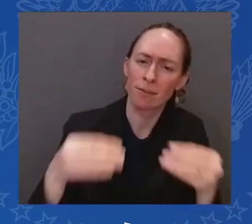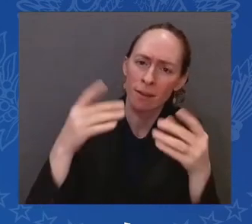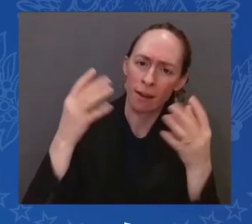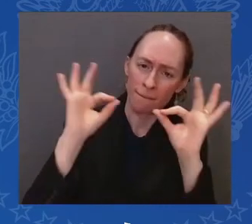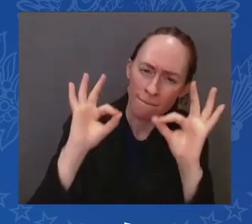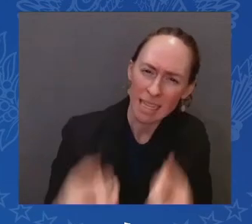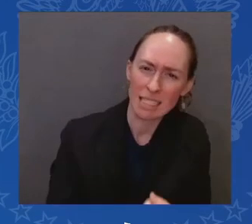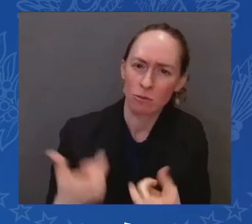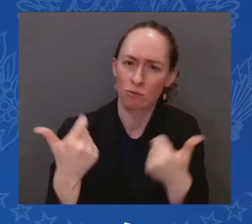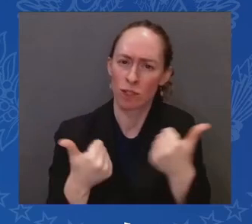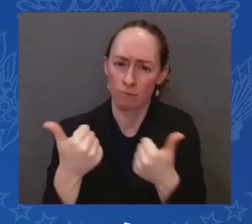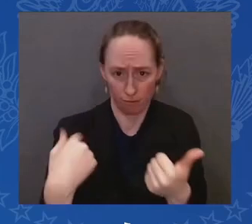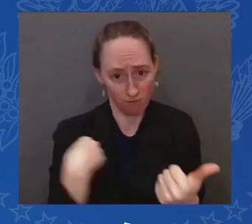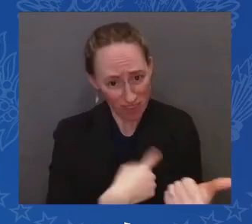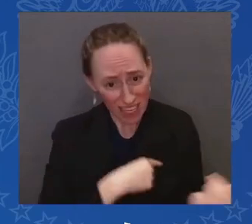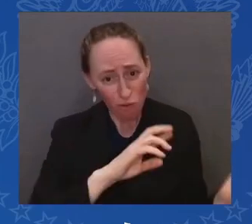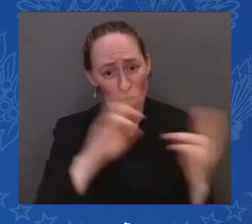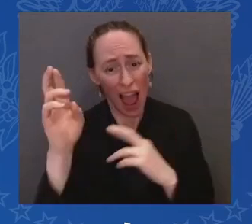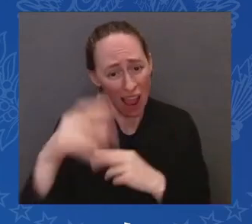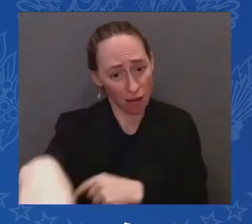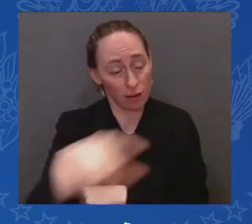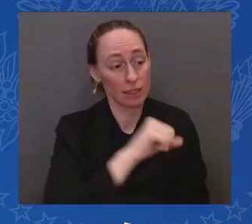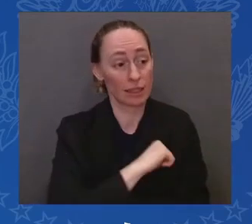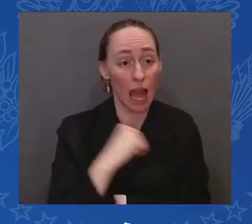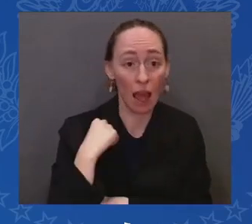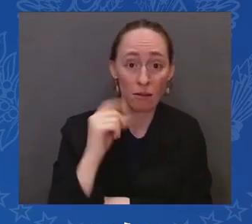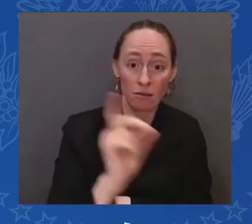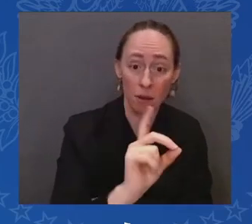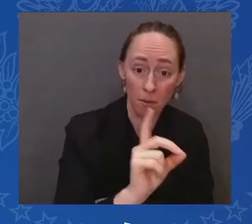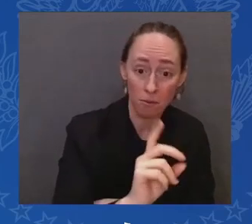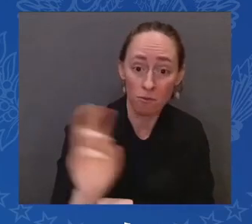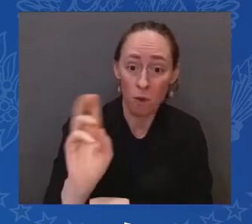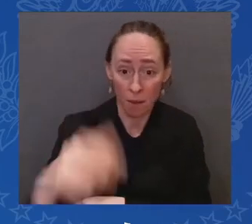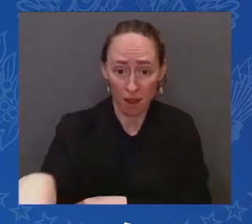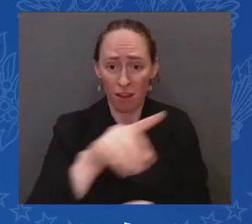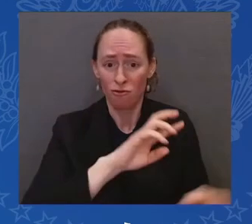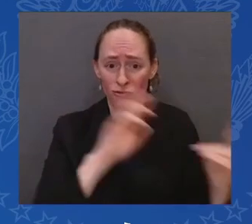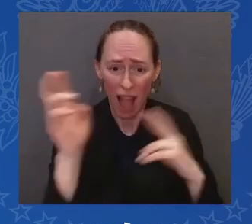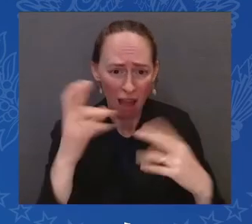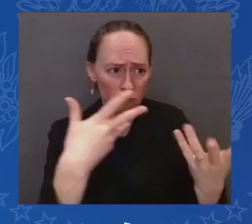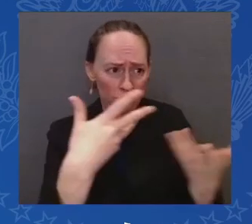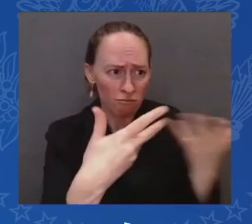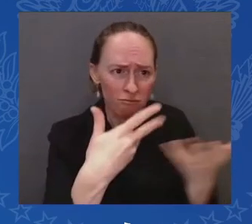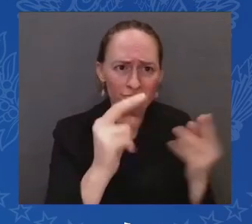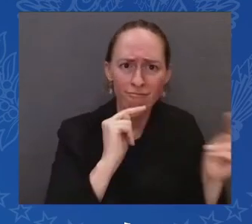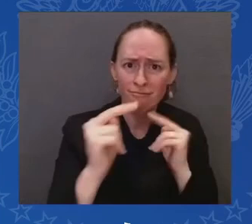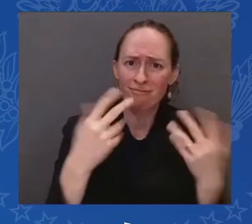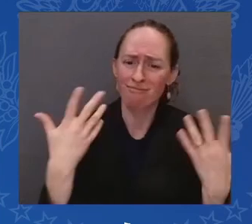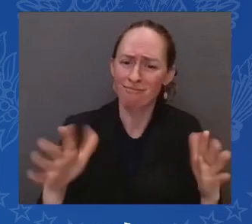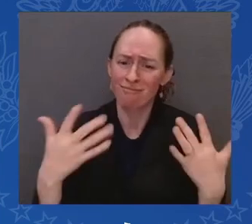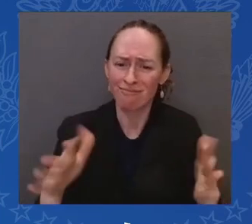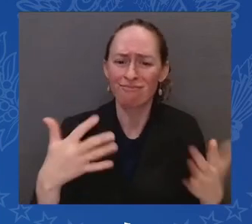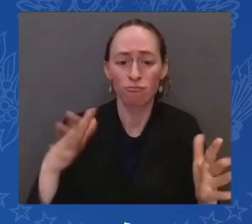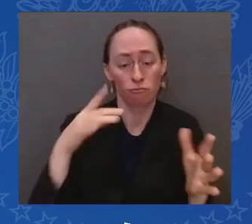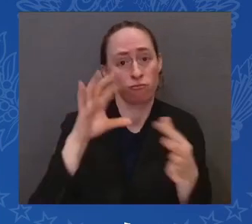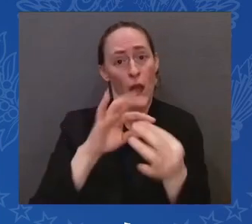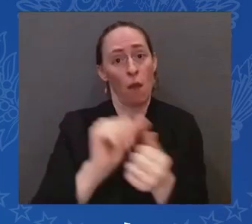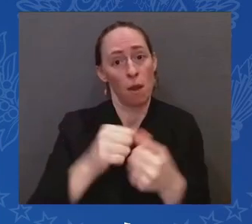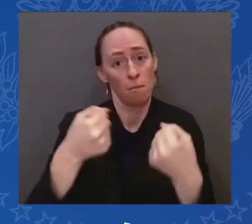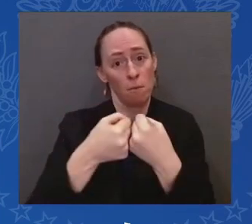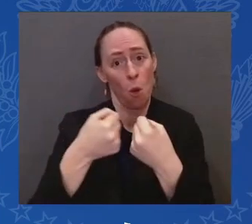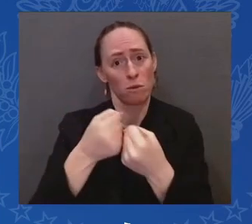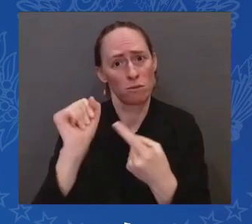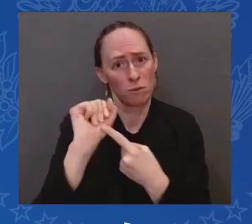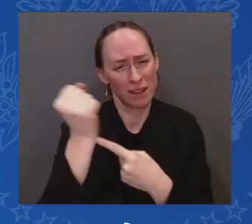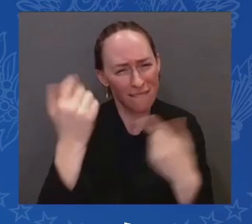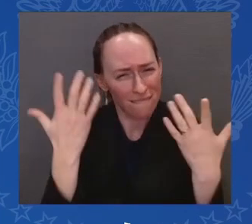Republicans on border security. Democrats. Democrats have put forward a bipartisan compromise on the table. Leader